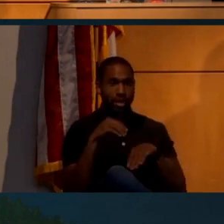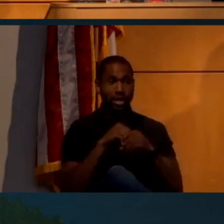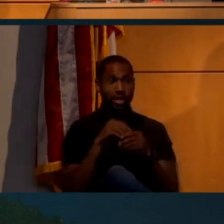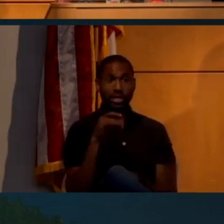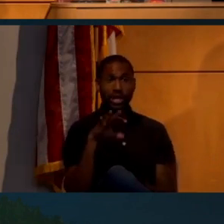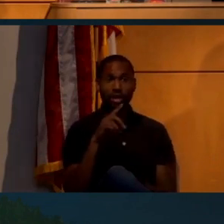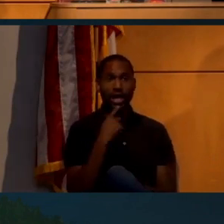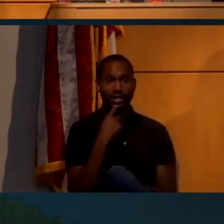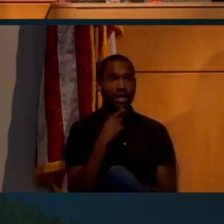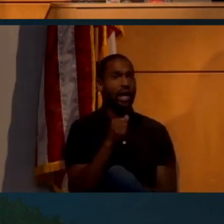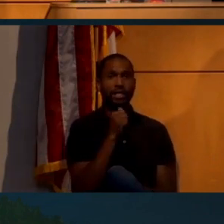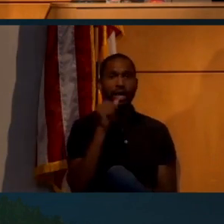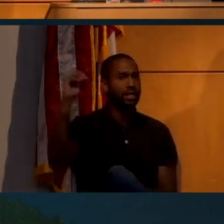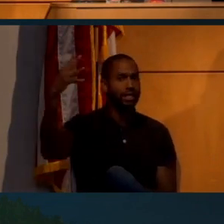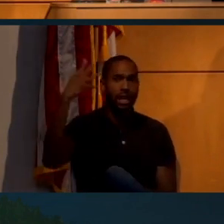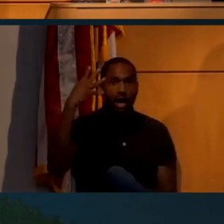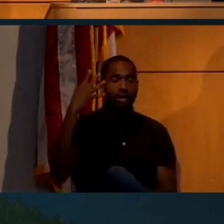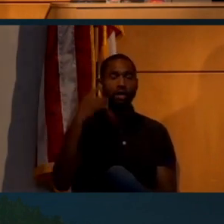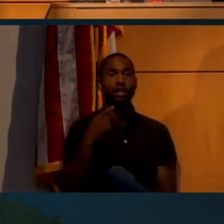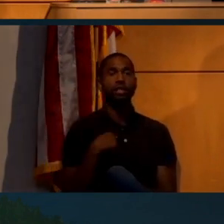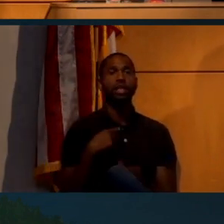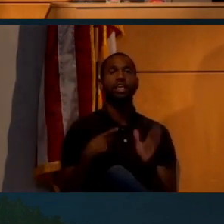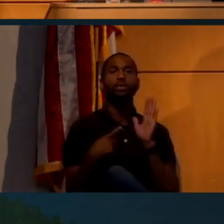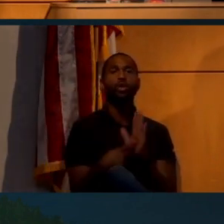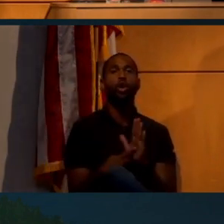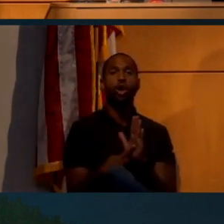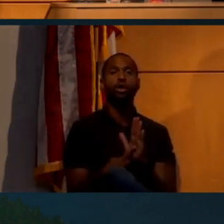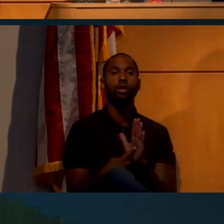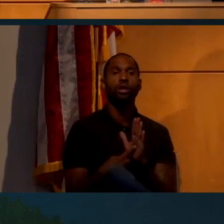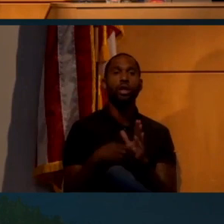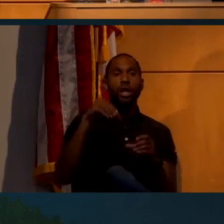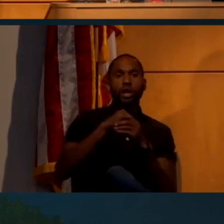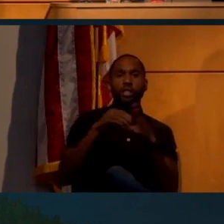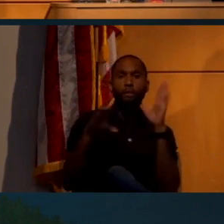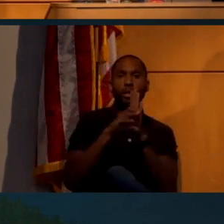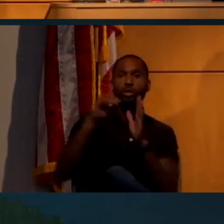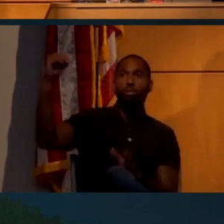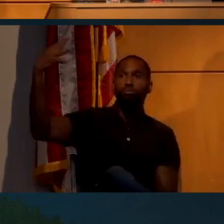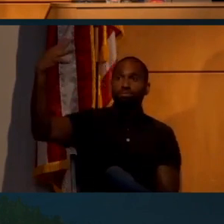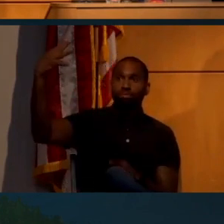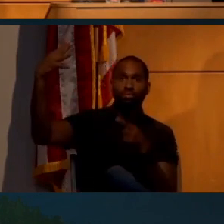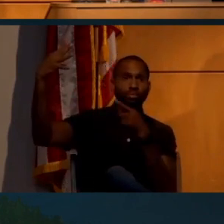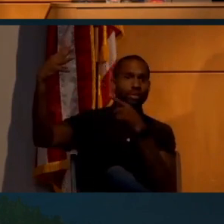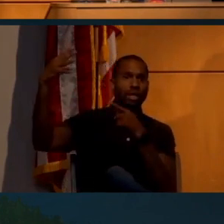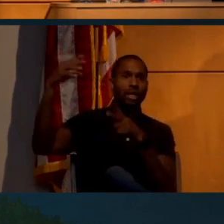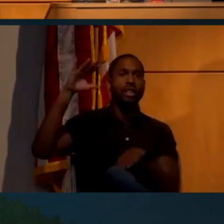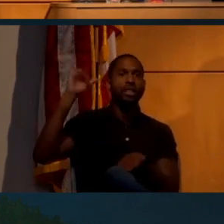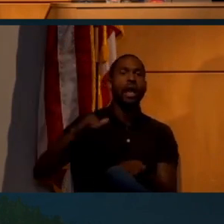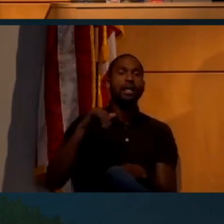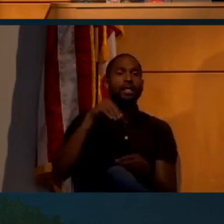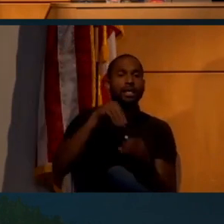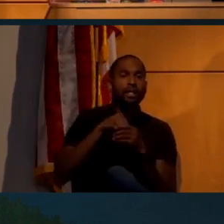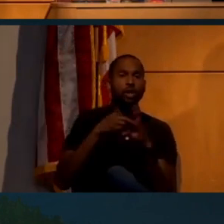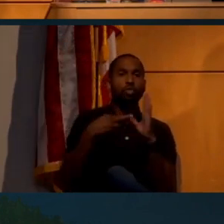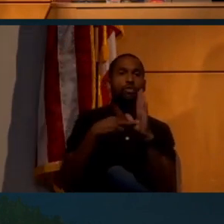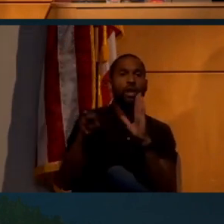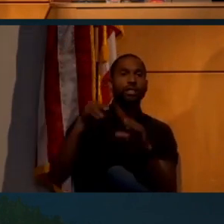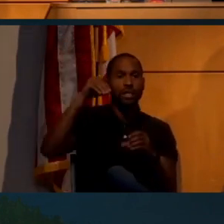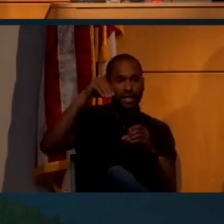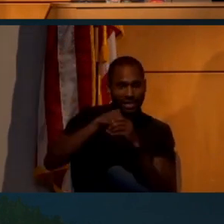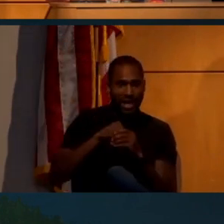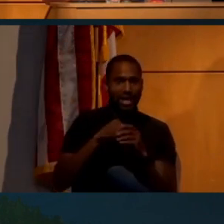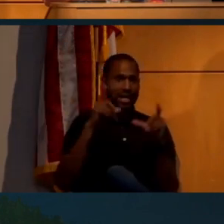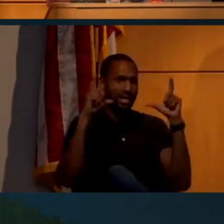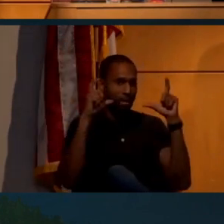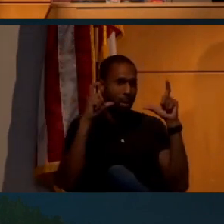incidentally, I keep saying that's not the sun. They keep showing this blob in the image. And that's an internal reflection of the sun inside the